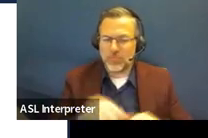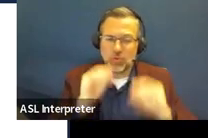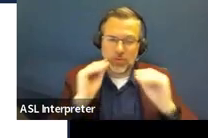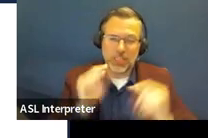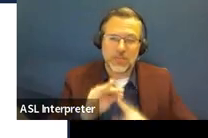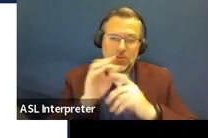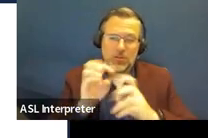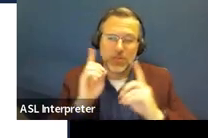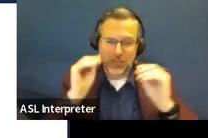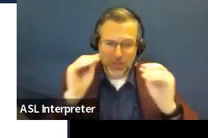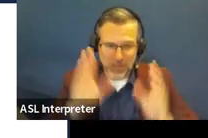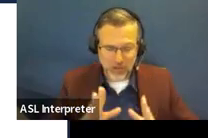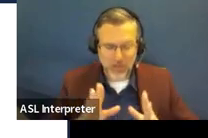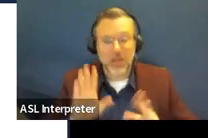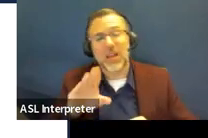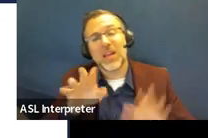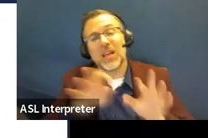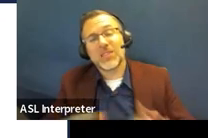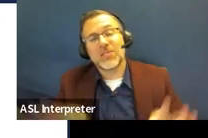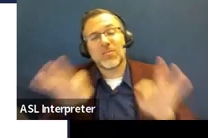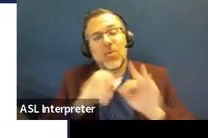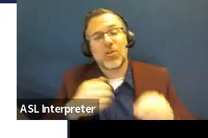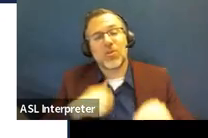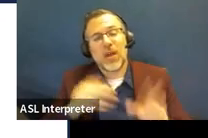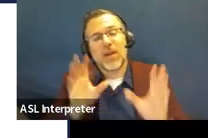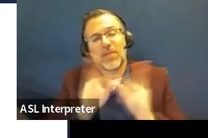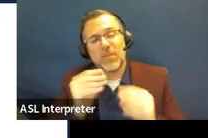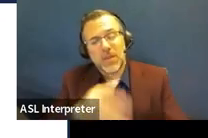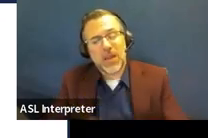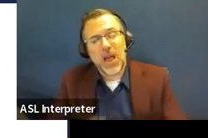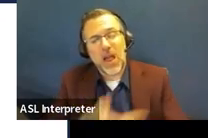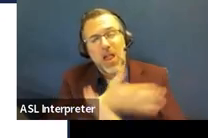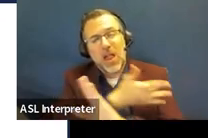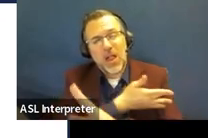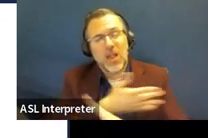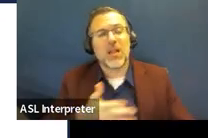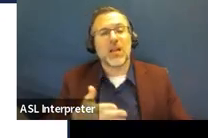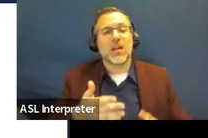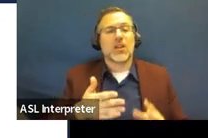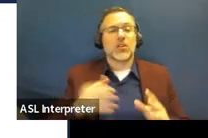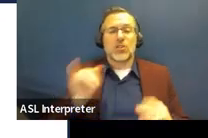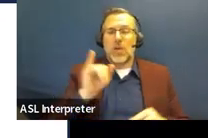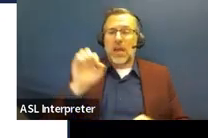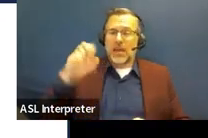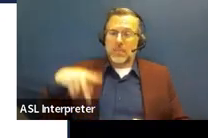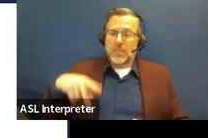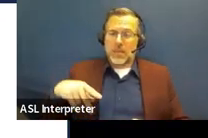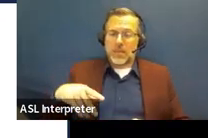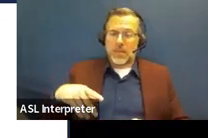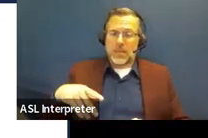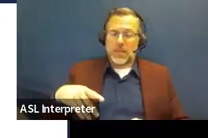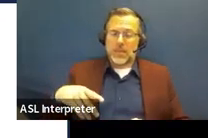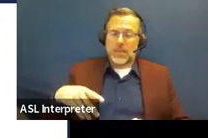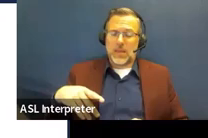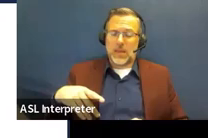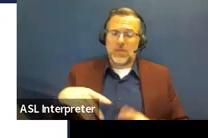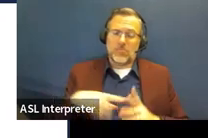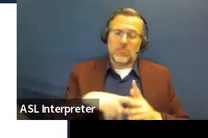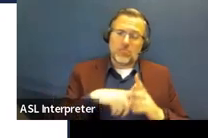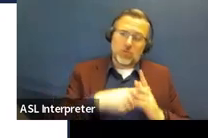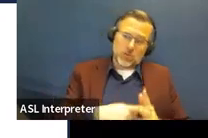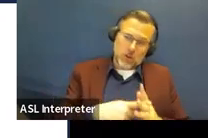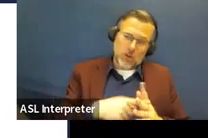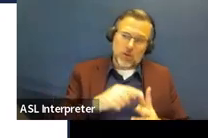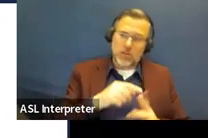They need to have that meeting far enough in advance so that the IEP starts and everybody